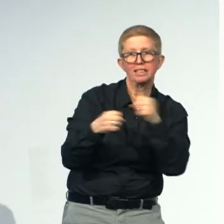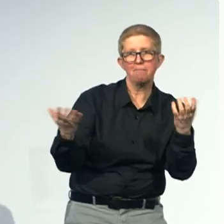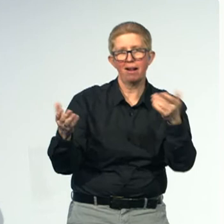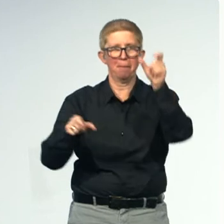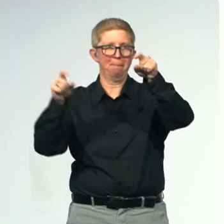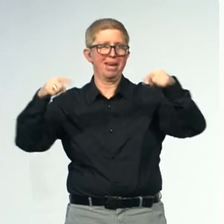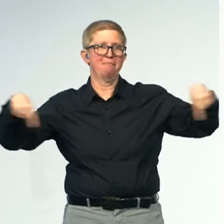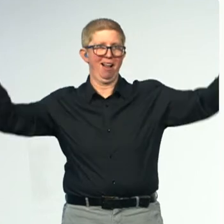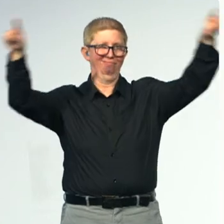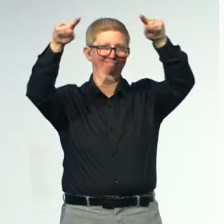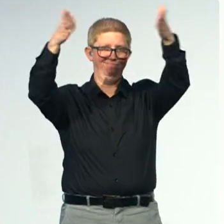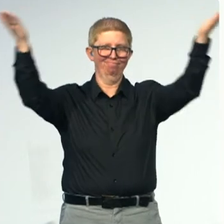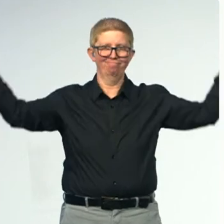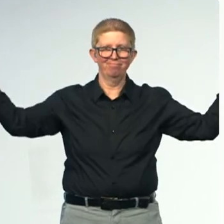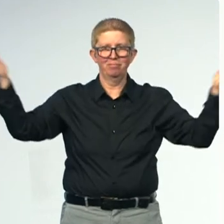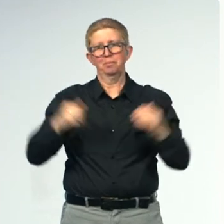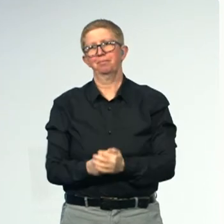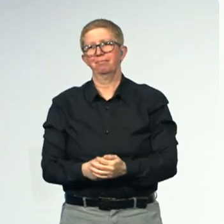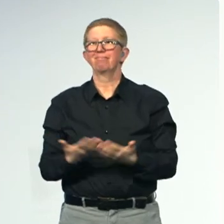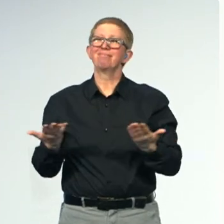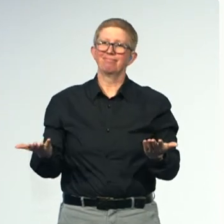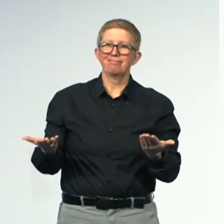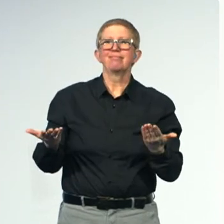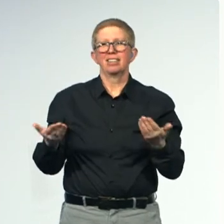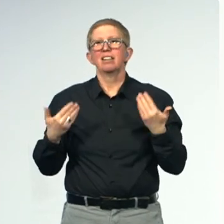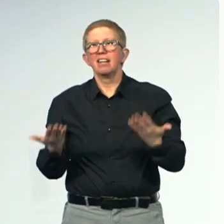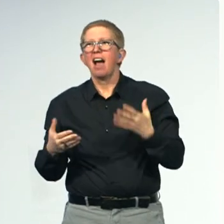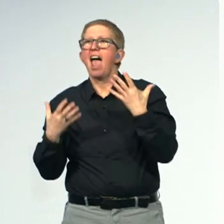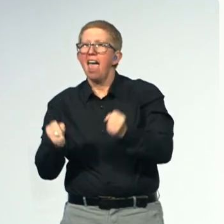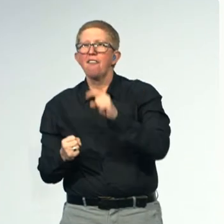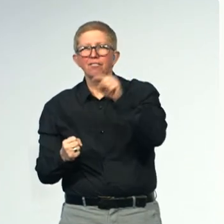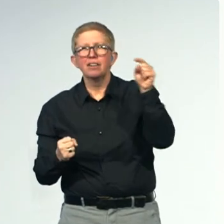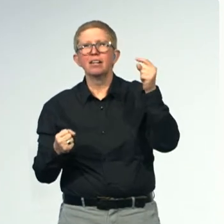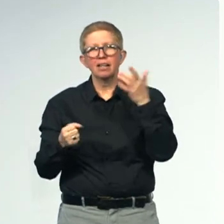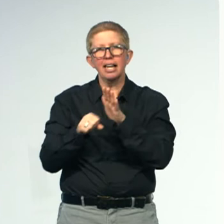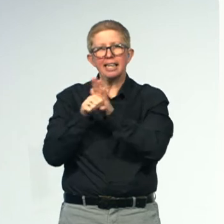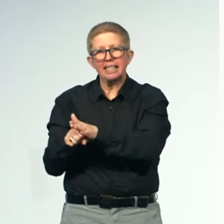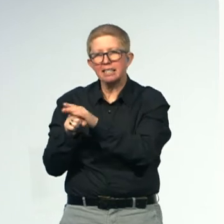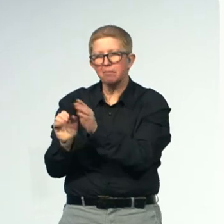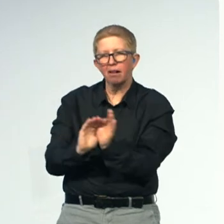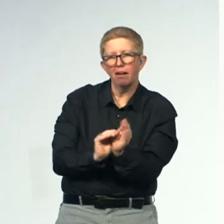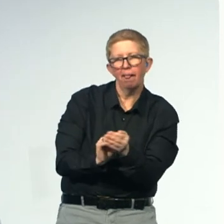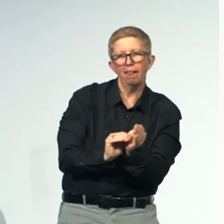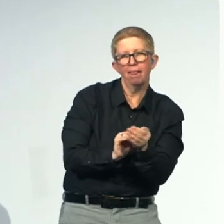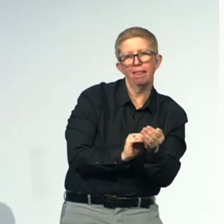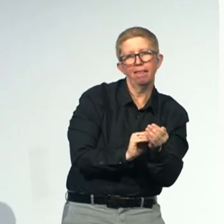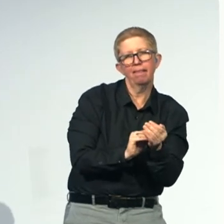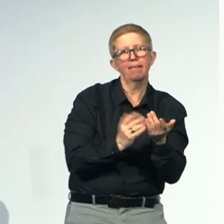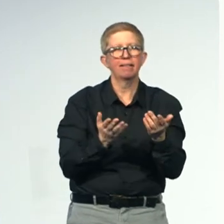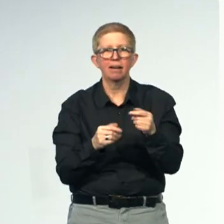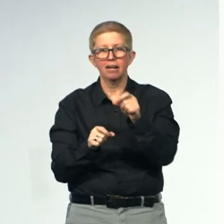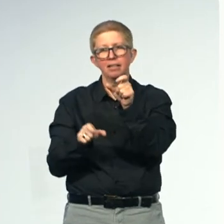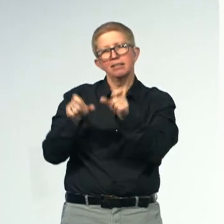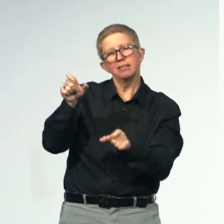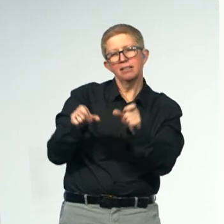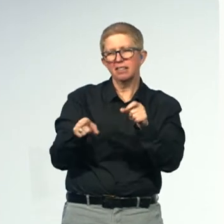Seriously, discrimination gets hidden today. It gets hidden by terms of special needs, hidden behind